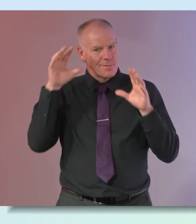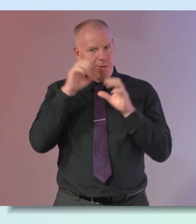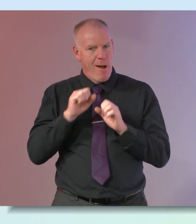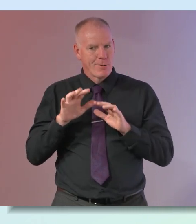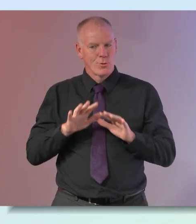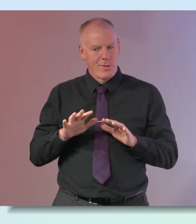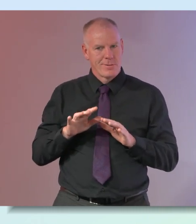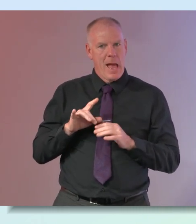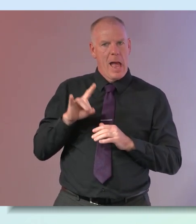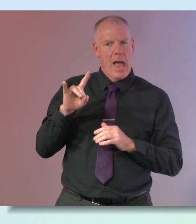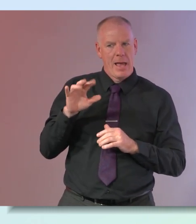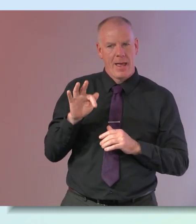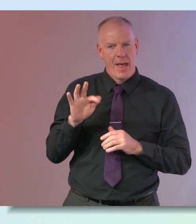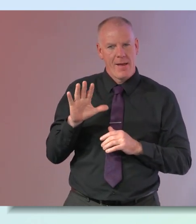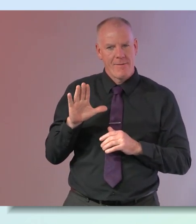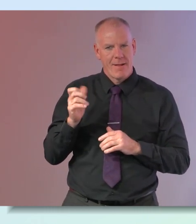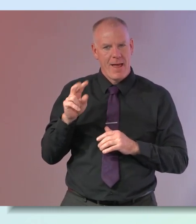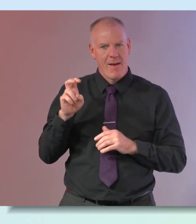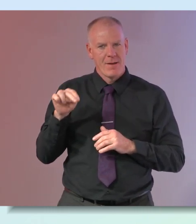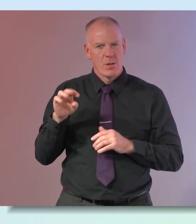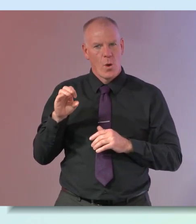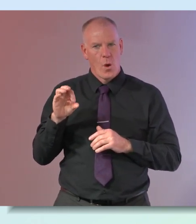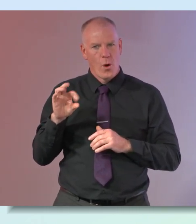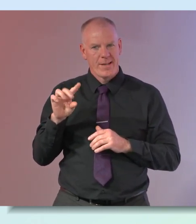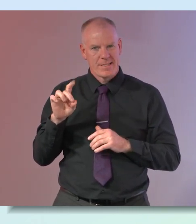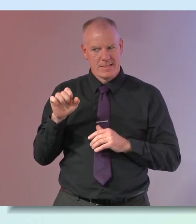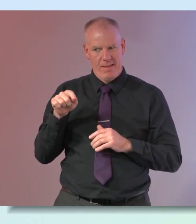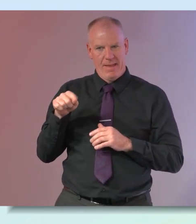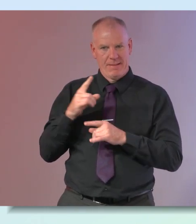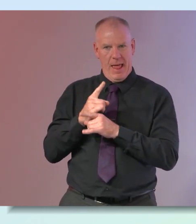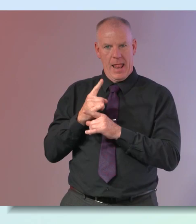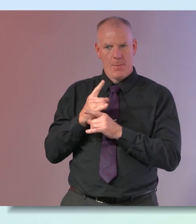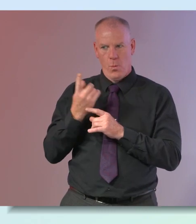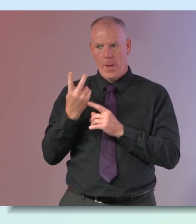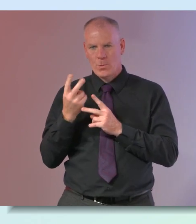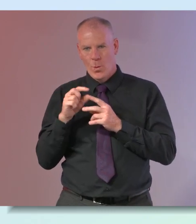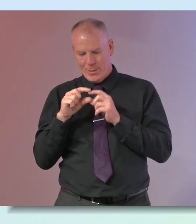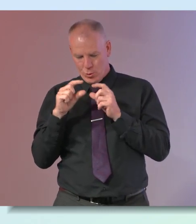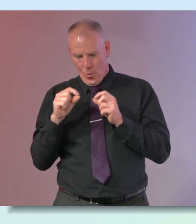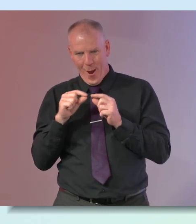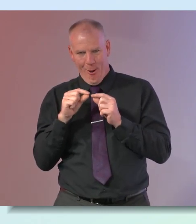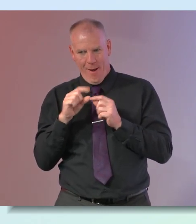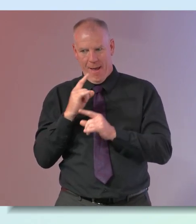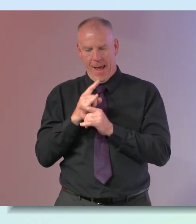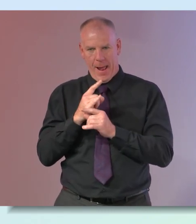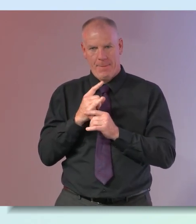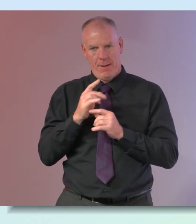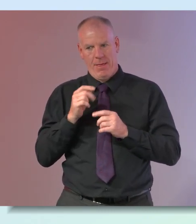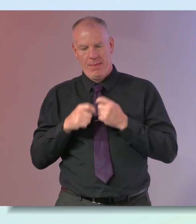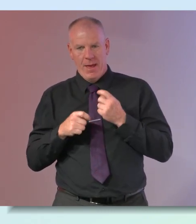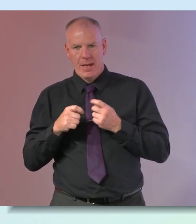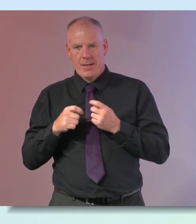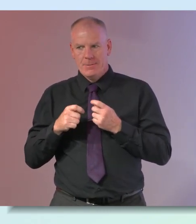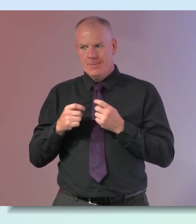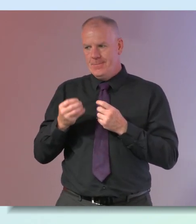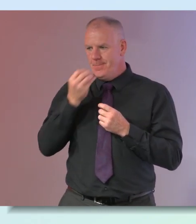flavonoids which actually help to bring down your blood pressure so square two or that is um it's actually a great um alternative to the